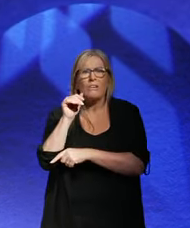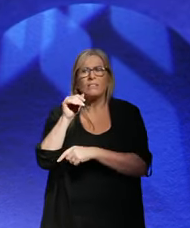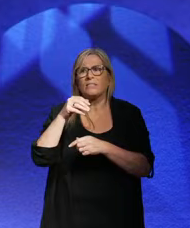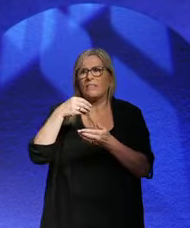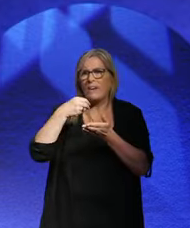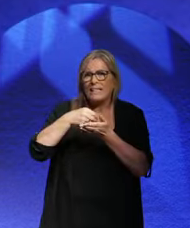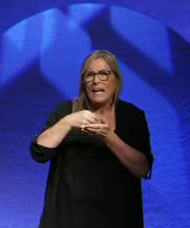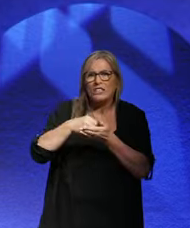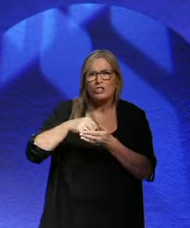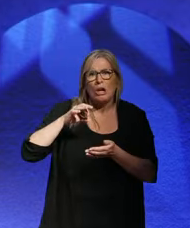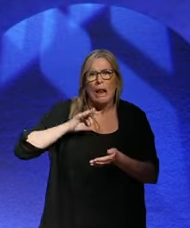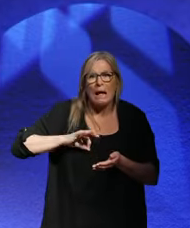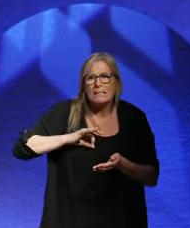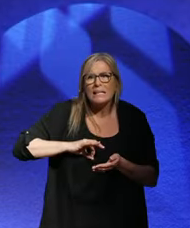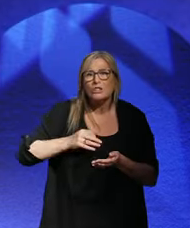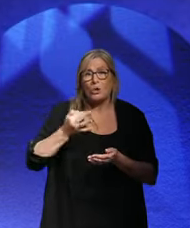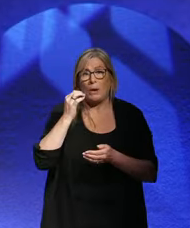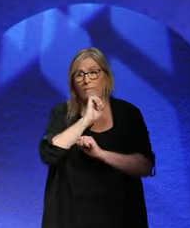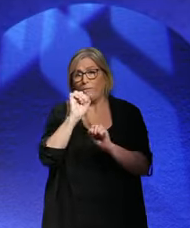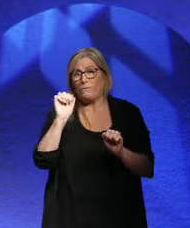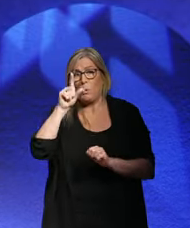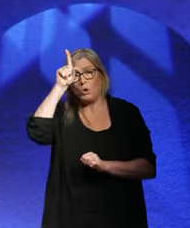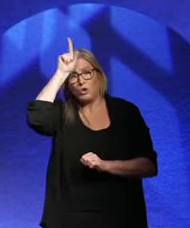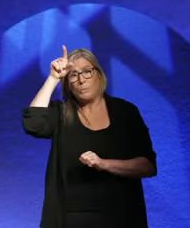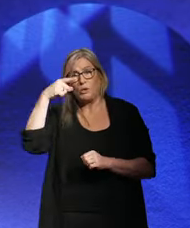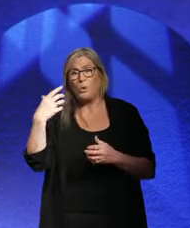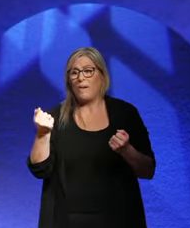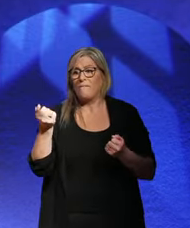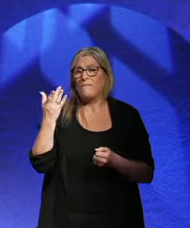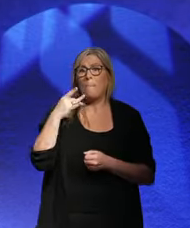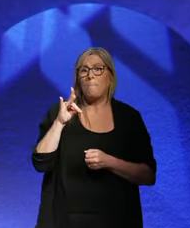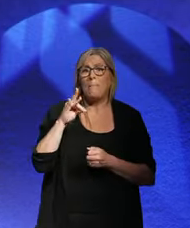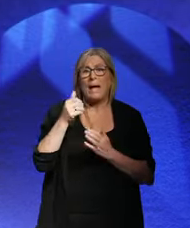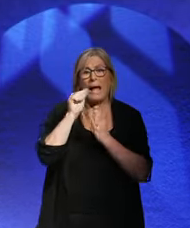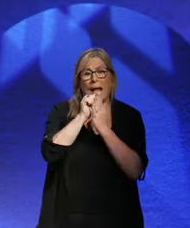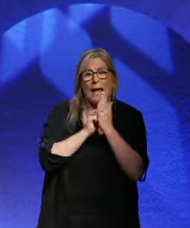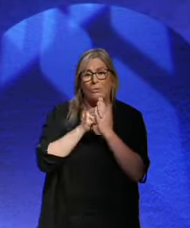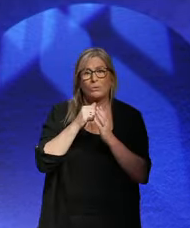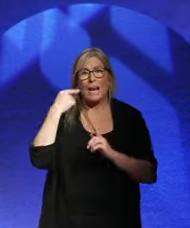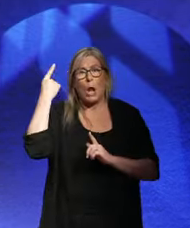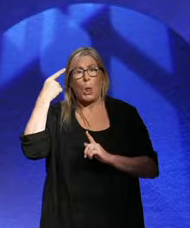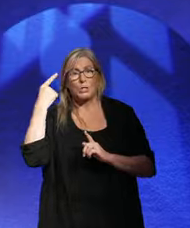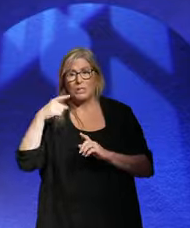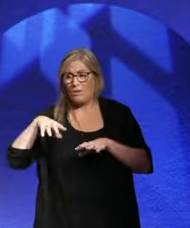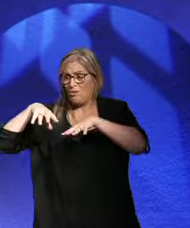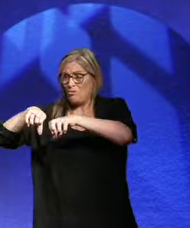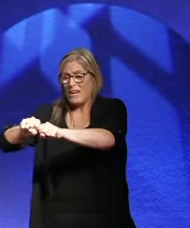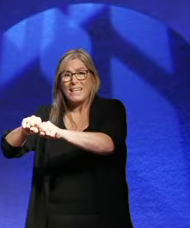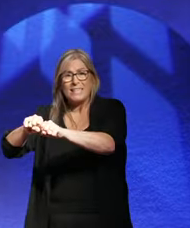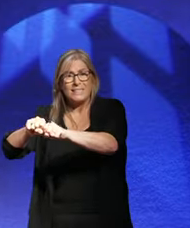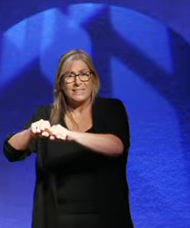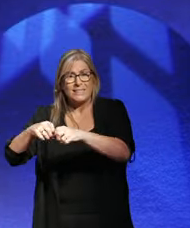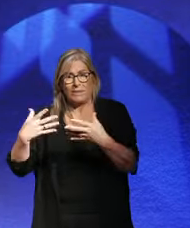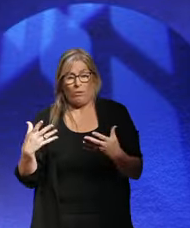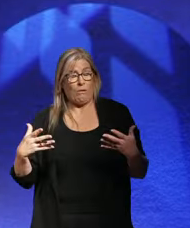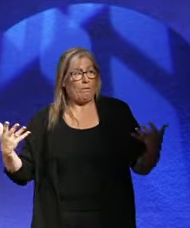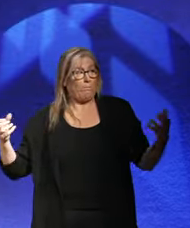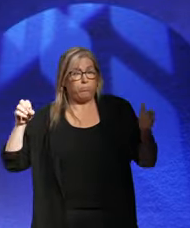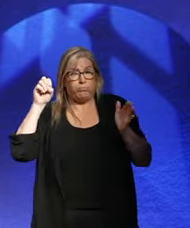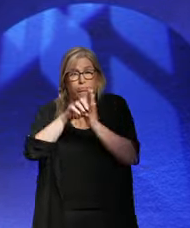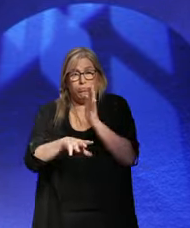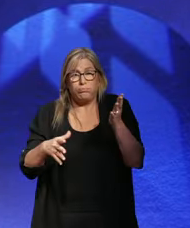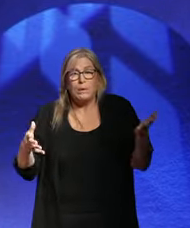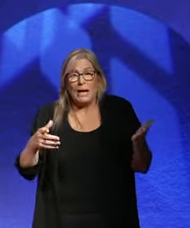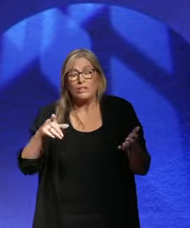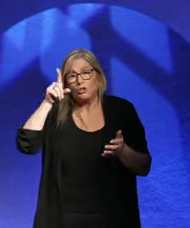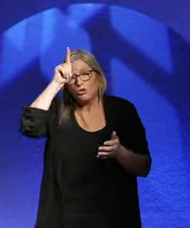assets. So, if you were a German and you had a bank account in London, it was seized. know, and Germany had